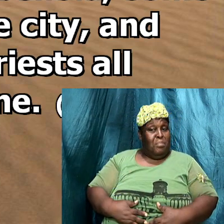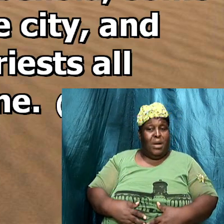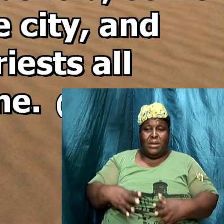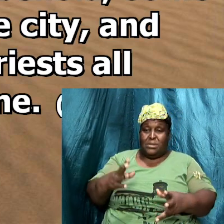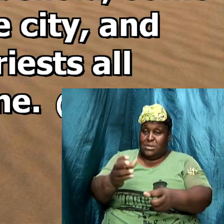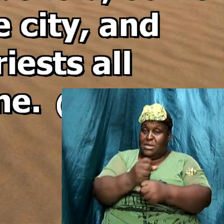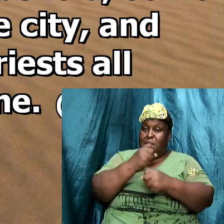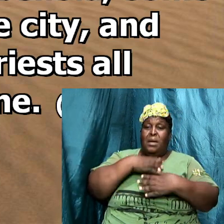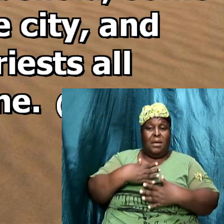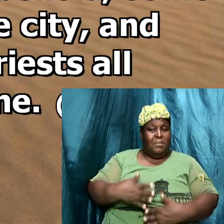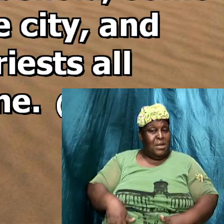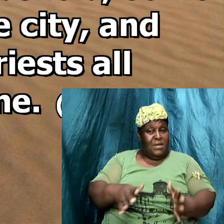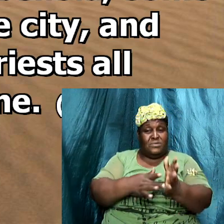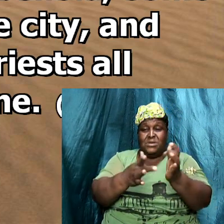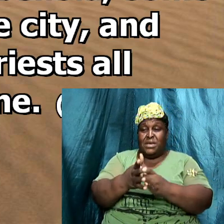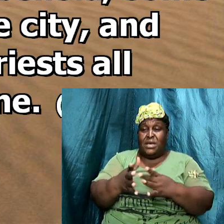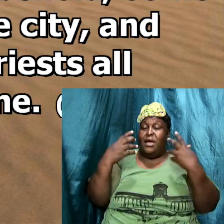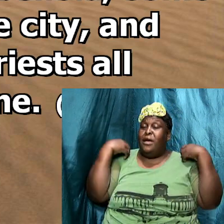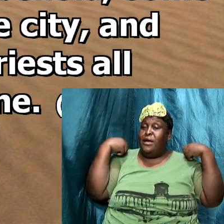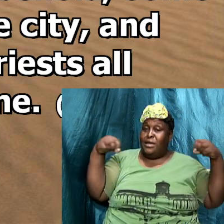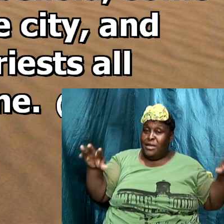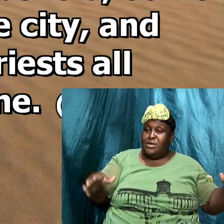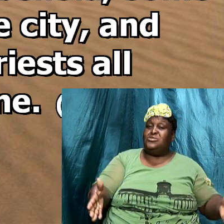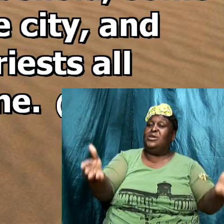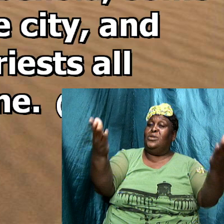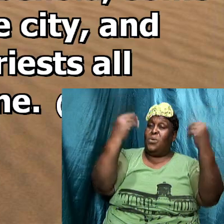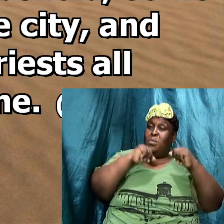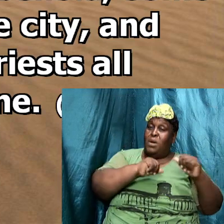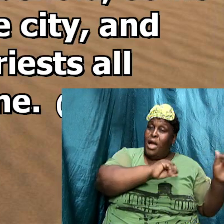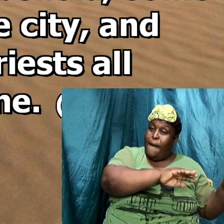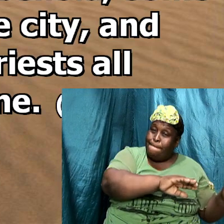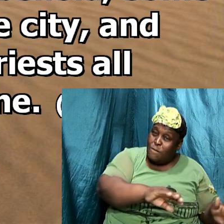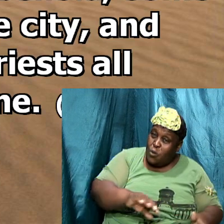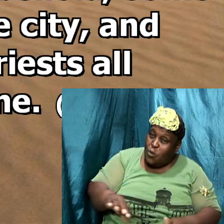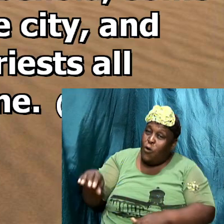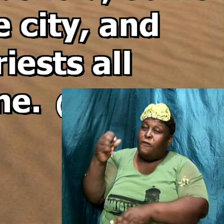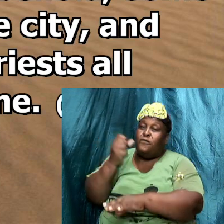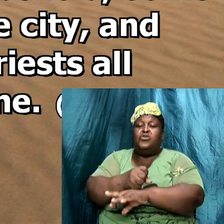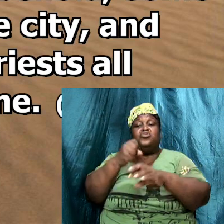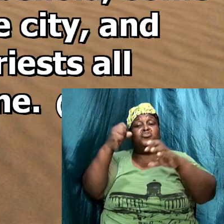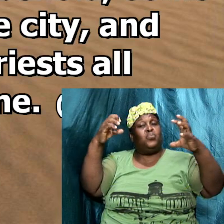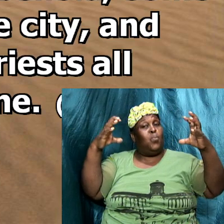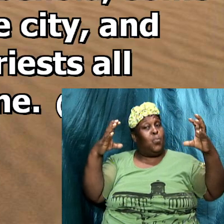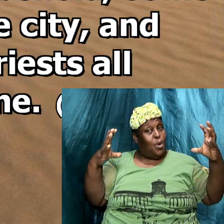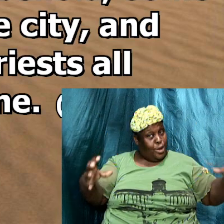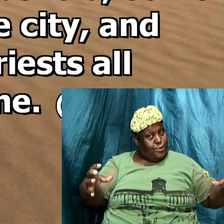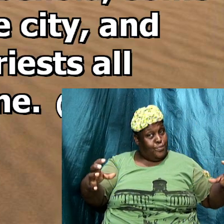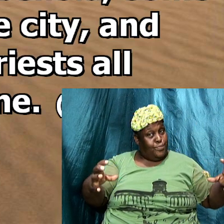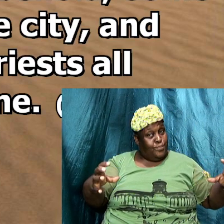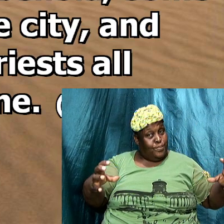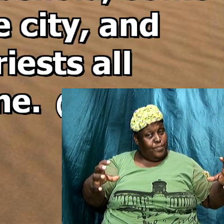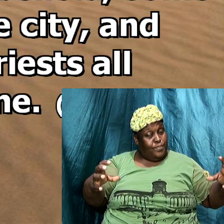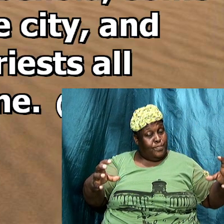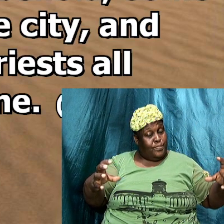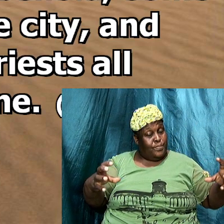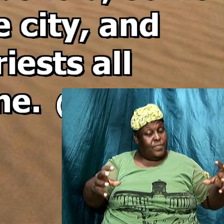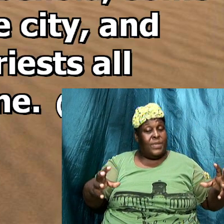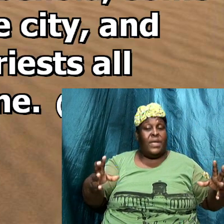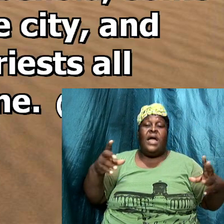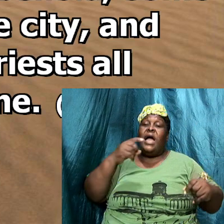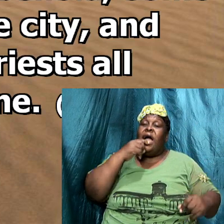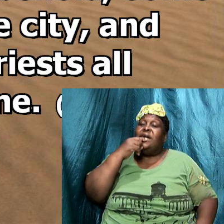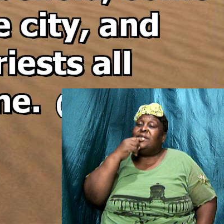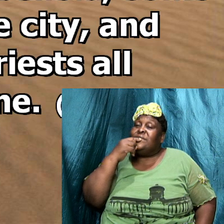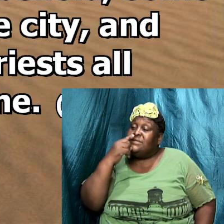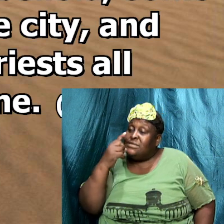came and rolled away the stone because the guard saw it you know an angel came and rolled away the stone and tell